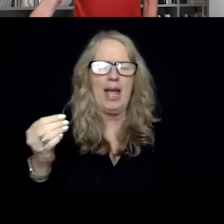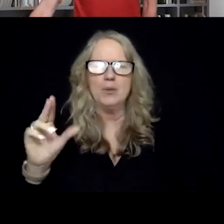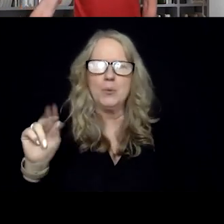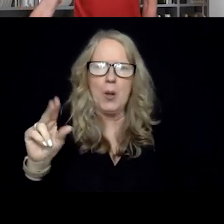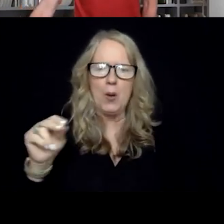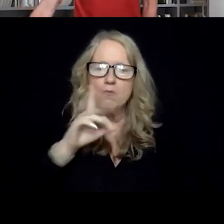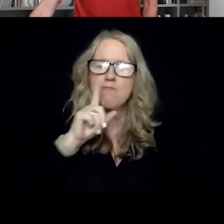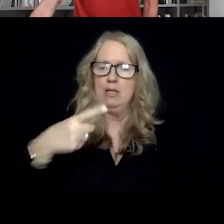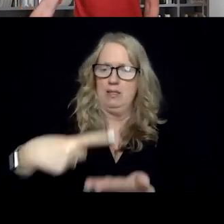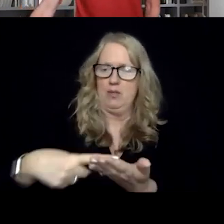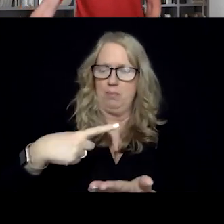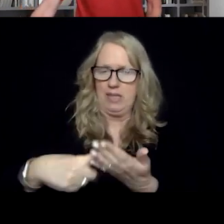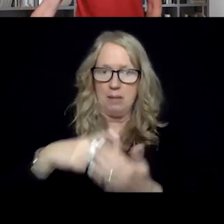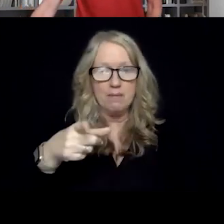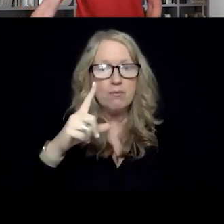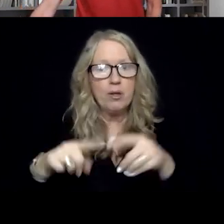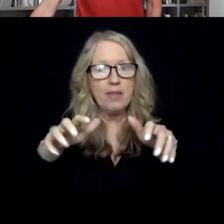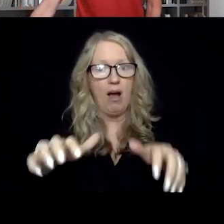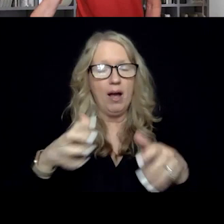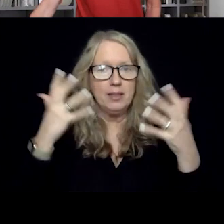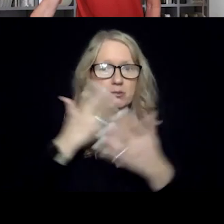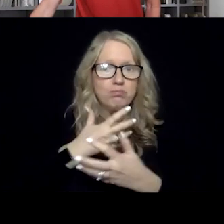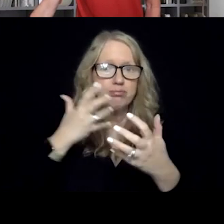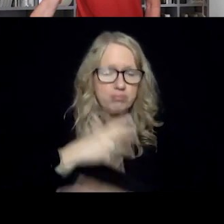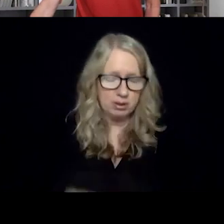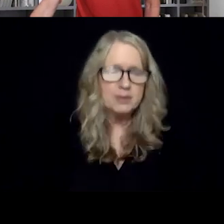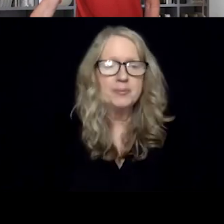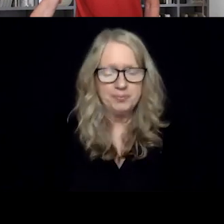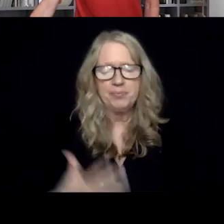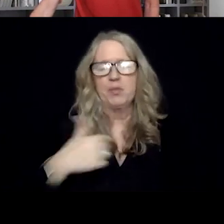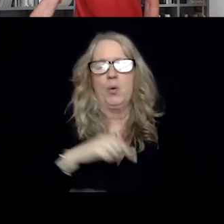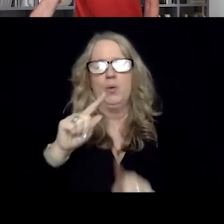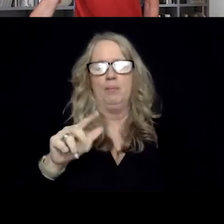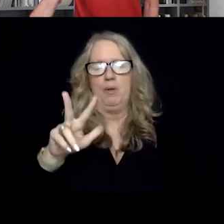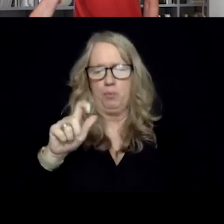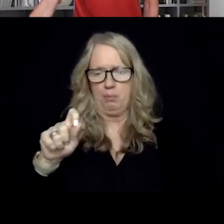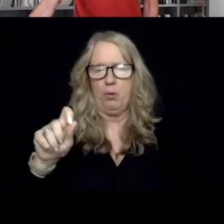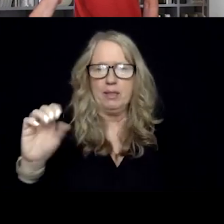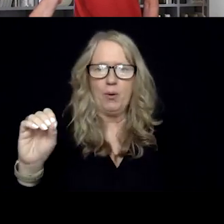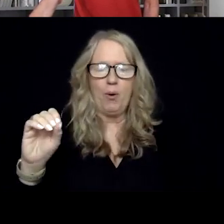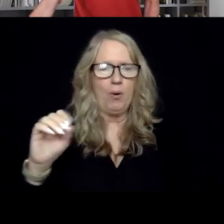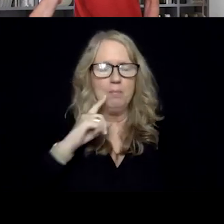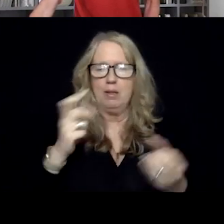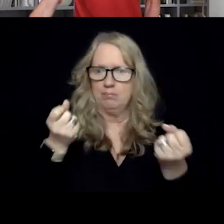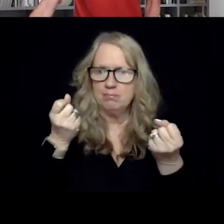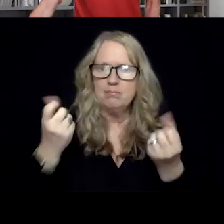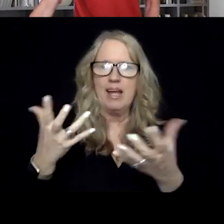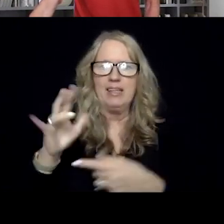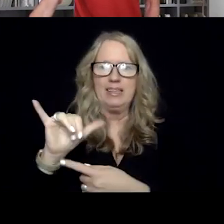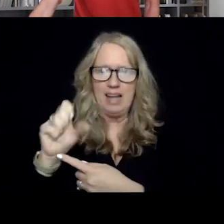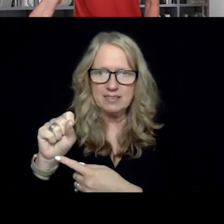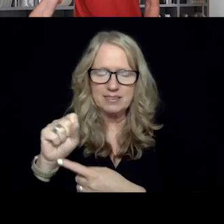debate moved the audience quite a bit, actually. We went to a 3.0, but a lot of yeses